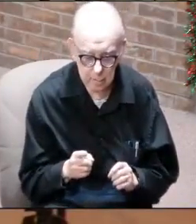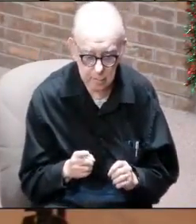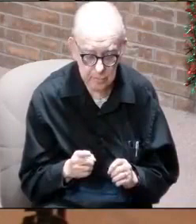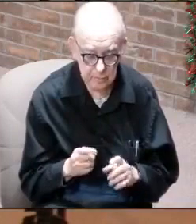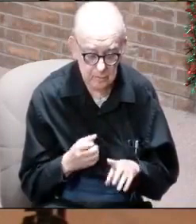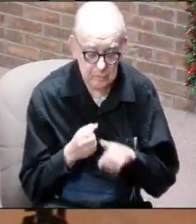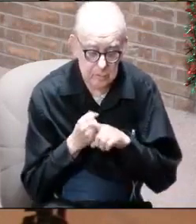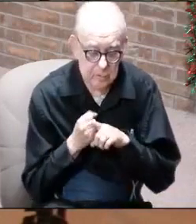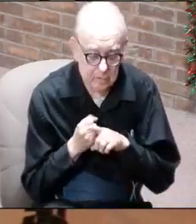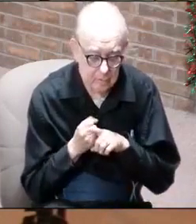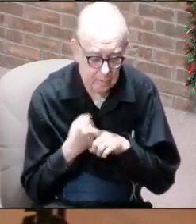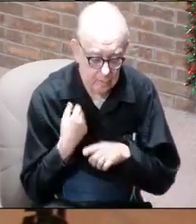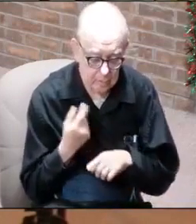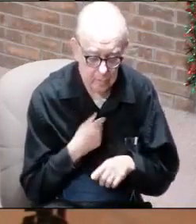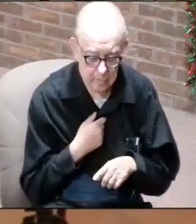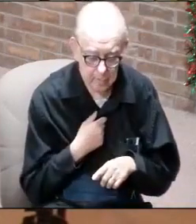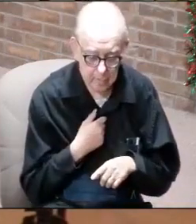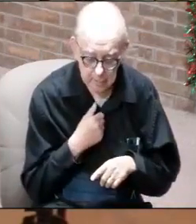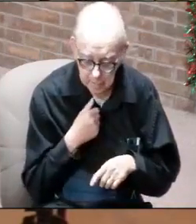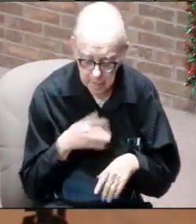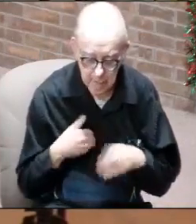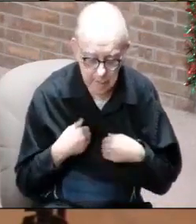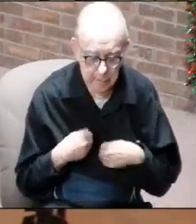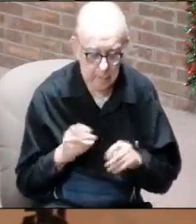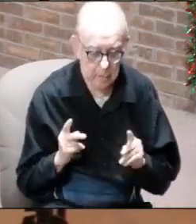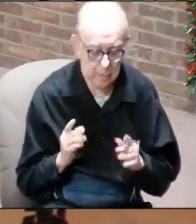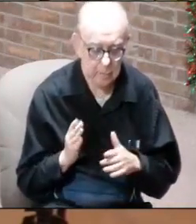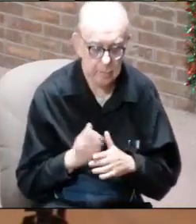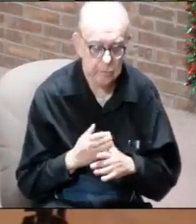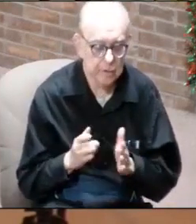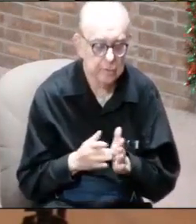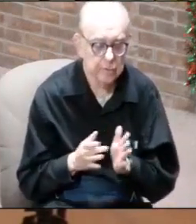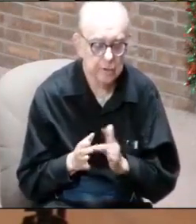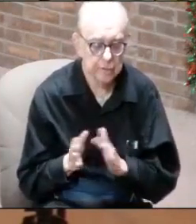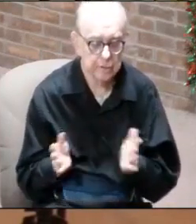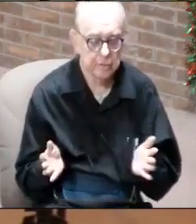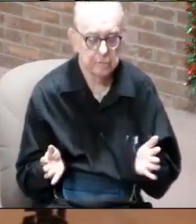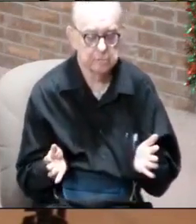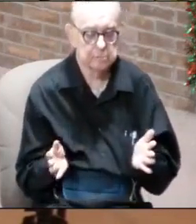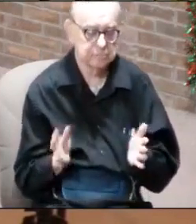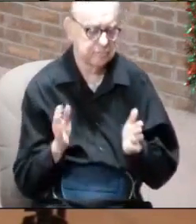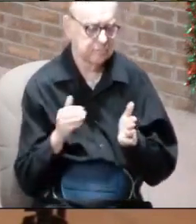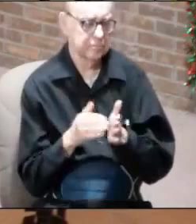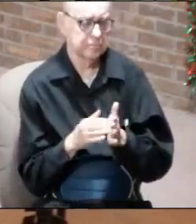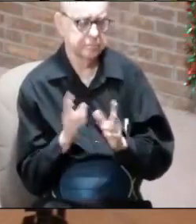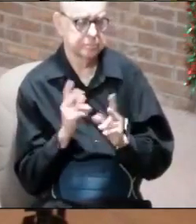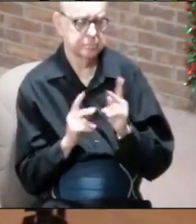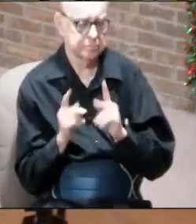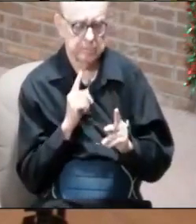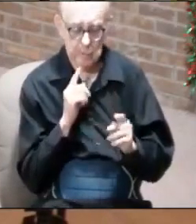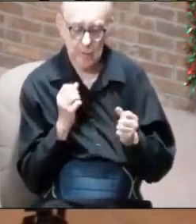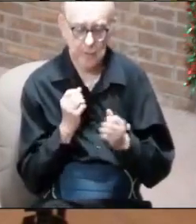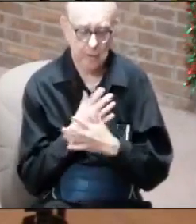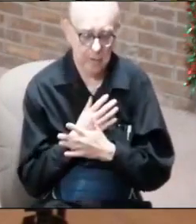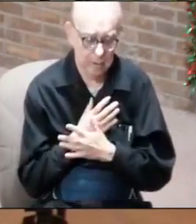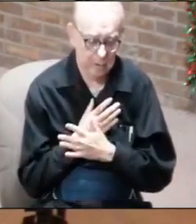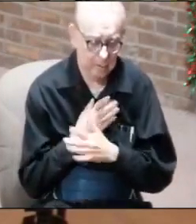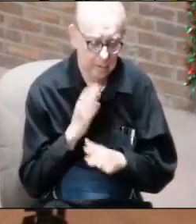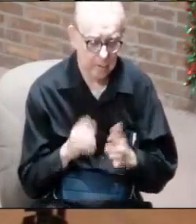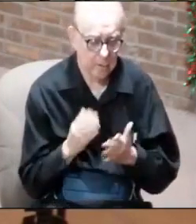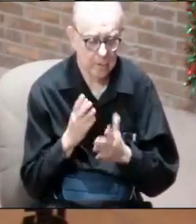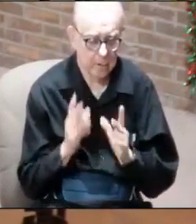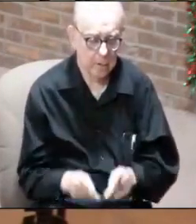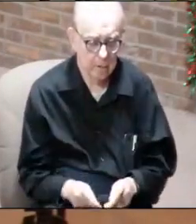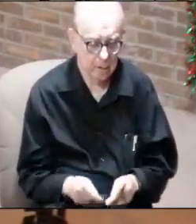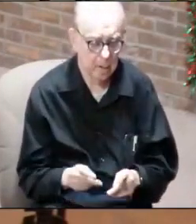up that we don't take the opportunity to share Jesus. Again, people are afraid. You walk up to